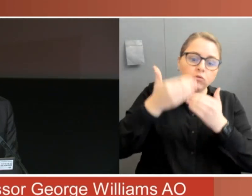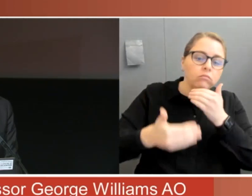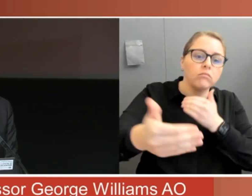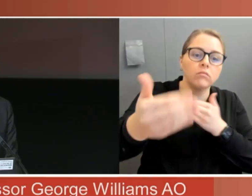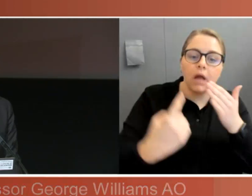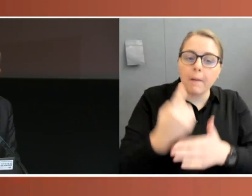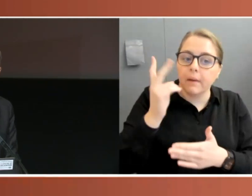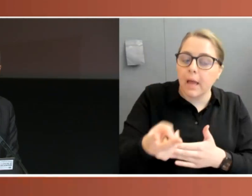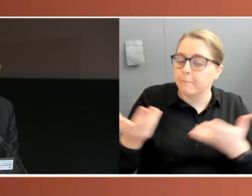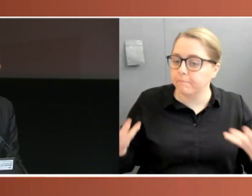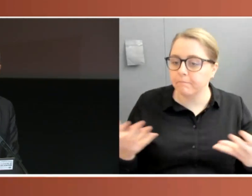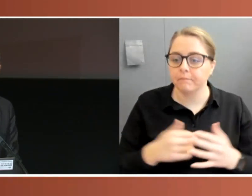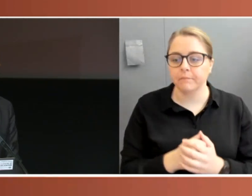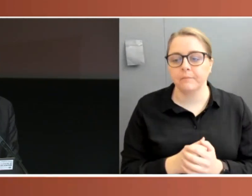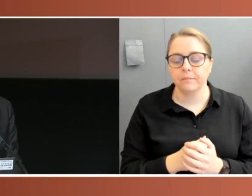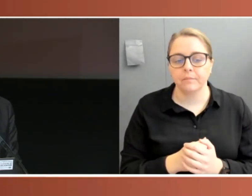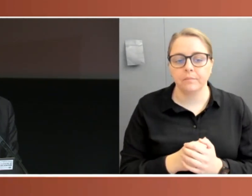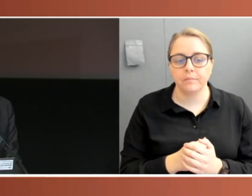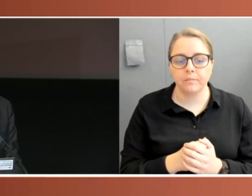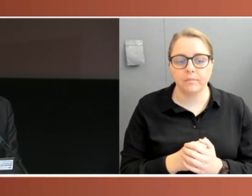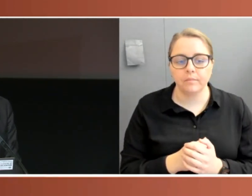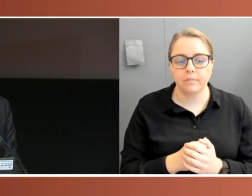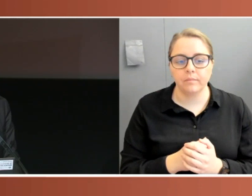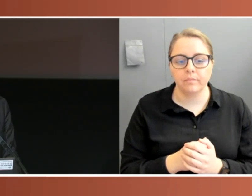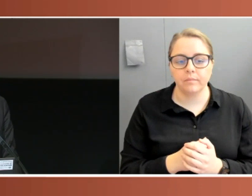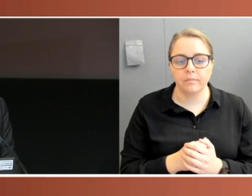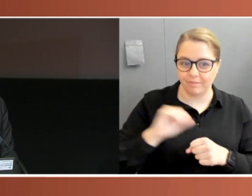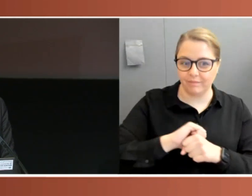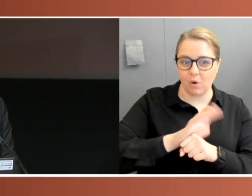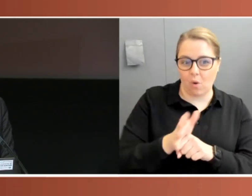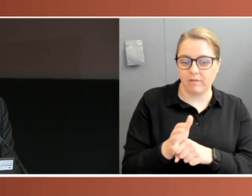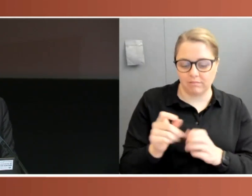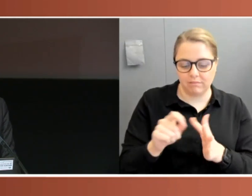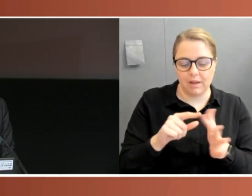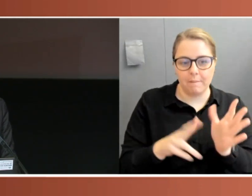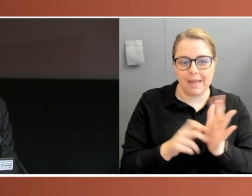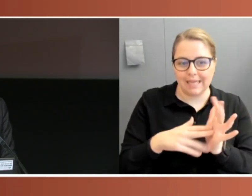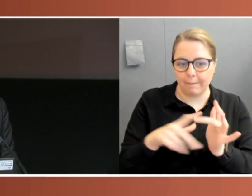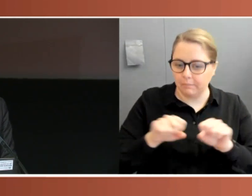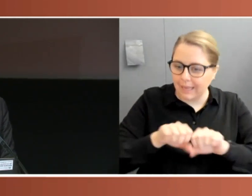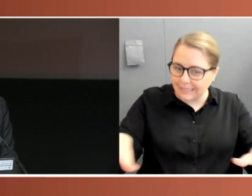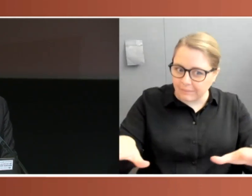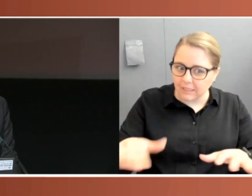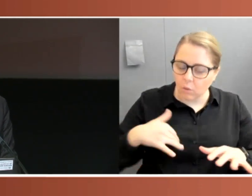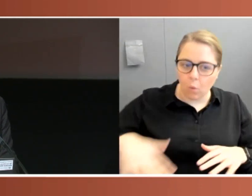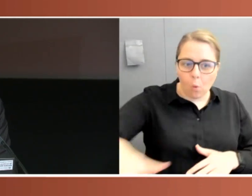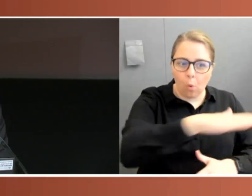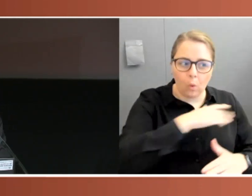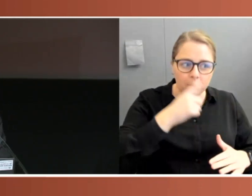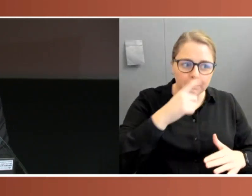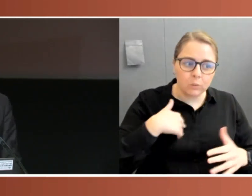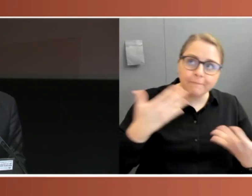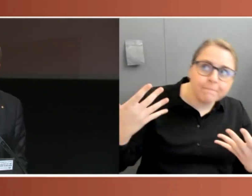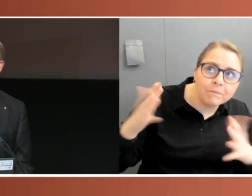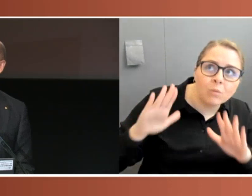The recent pandemic was quintessentially a time when we did look to our leaders and parliaments. And a quick reminder,